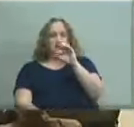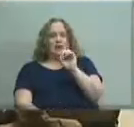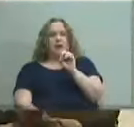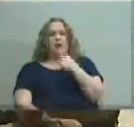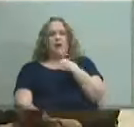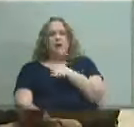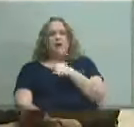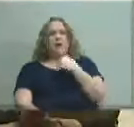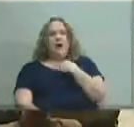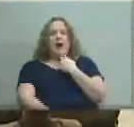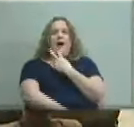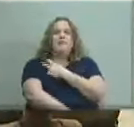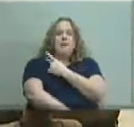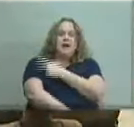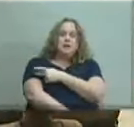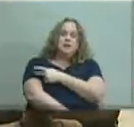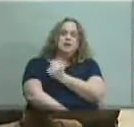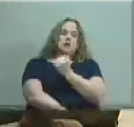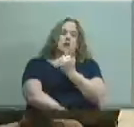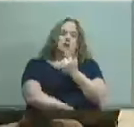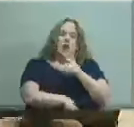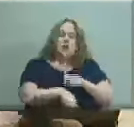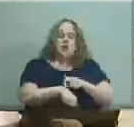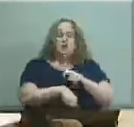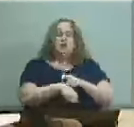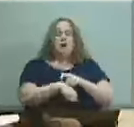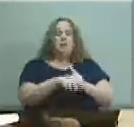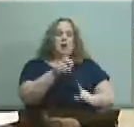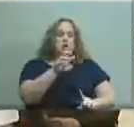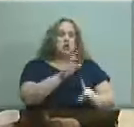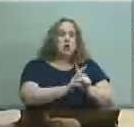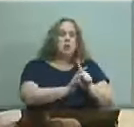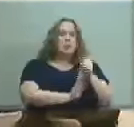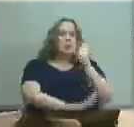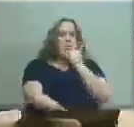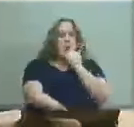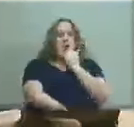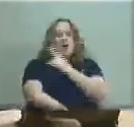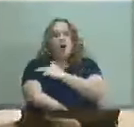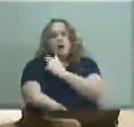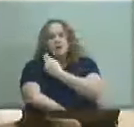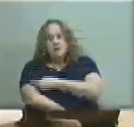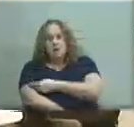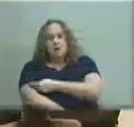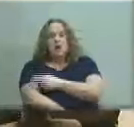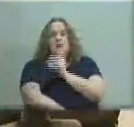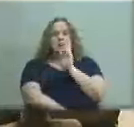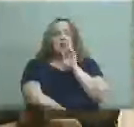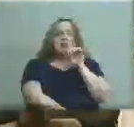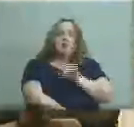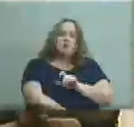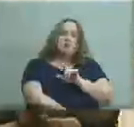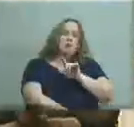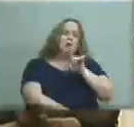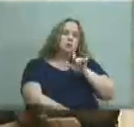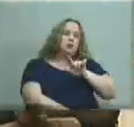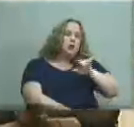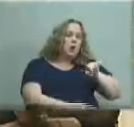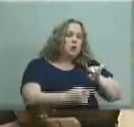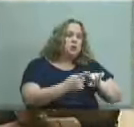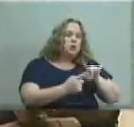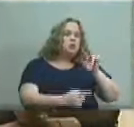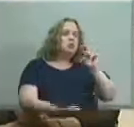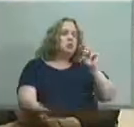hospital who intentionally meant to go to a different hospital so they will show up at Norton Audubon when they had meant to go to Norton